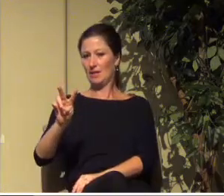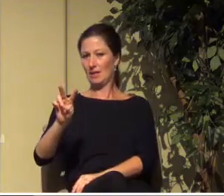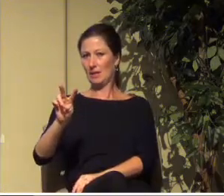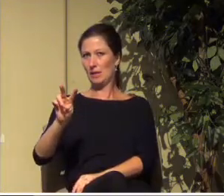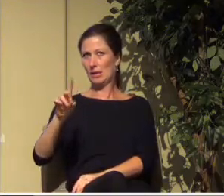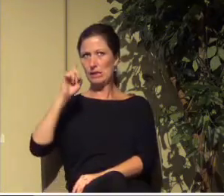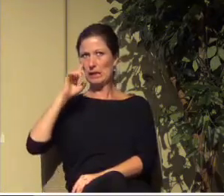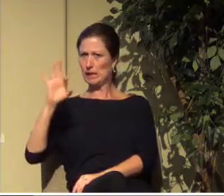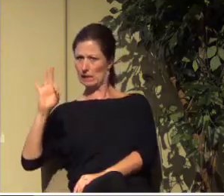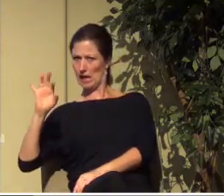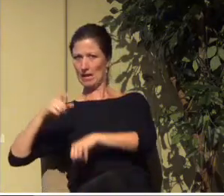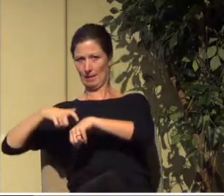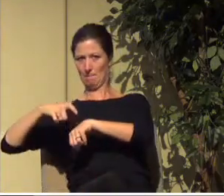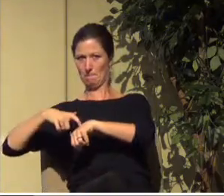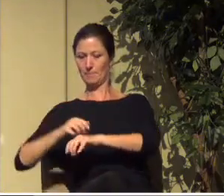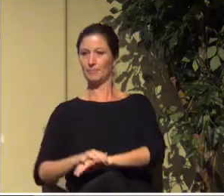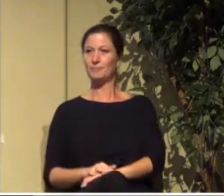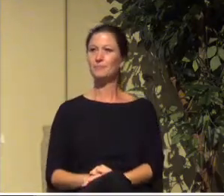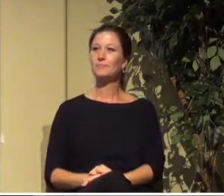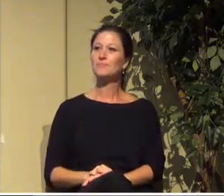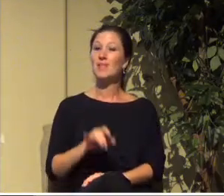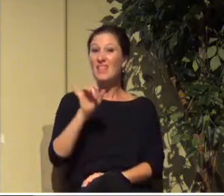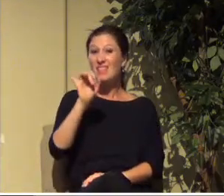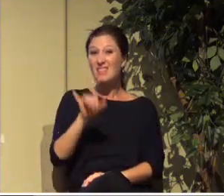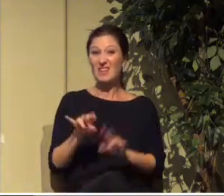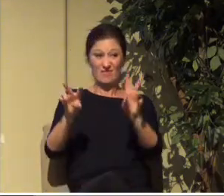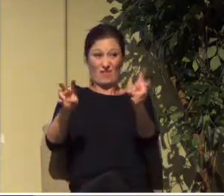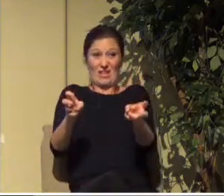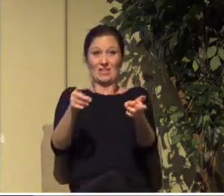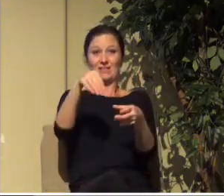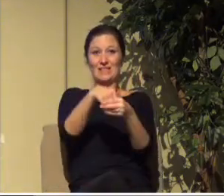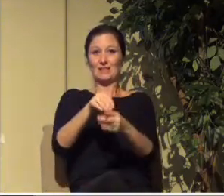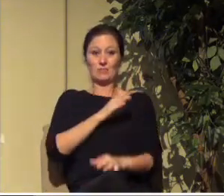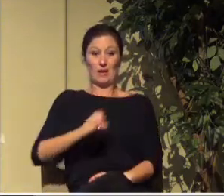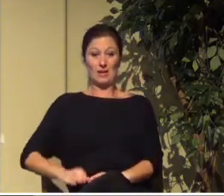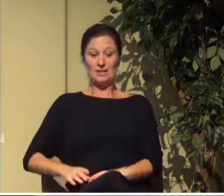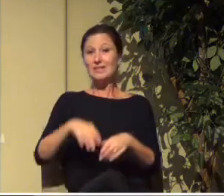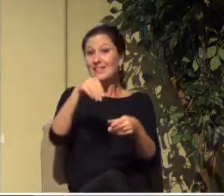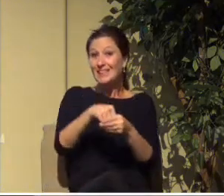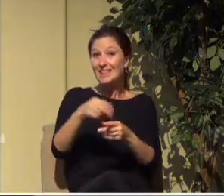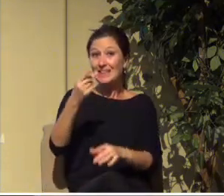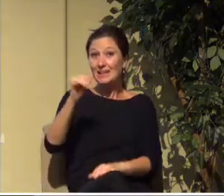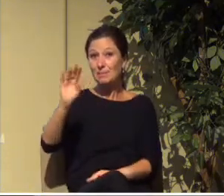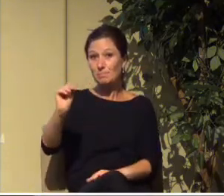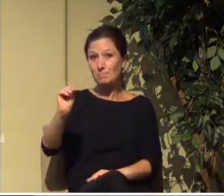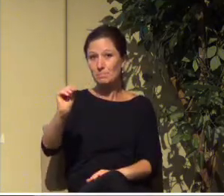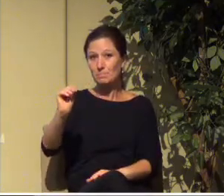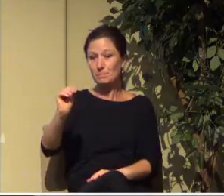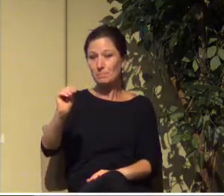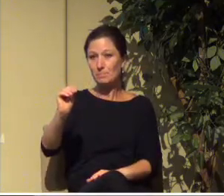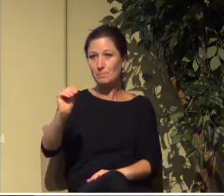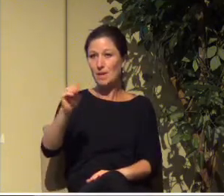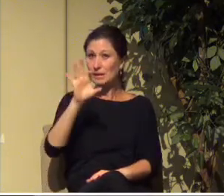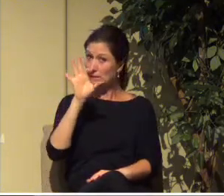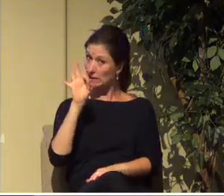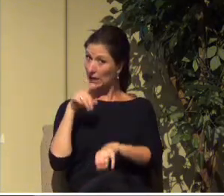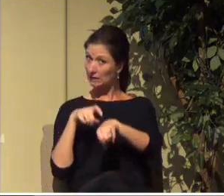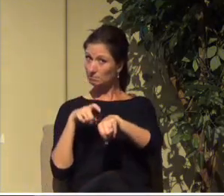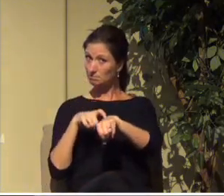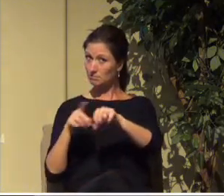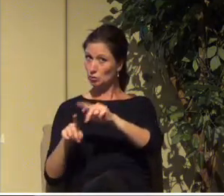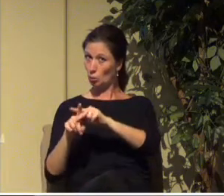choose to translate. That phrase, in Christ or in Him, shows up nine times in the NIV here.